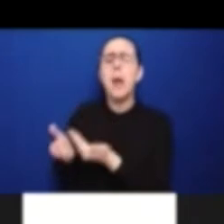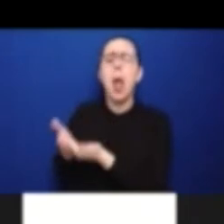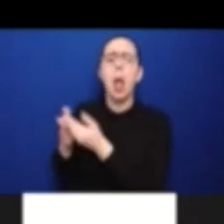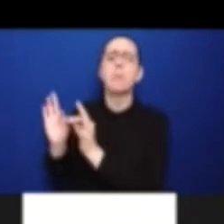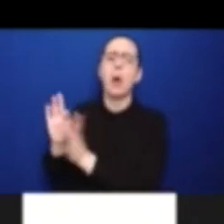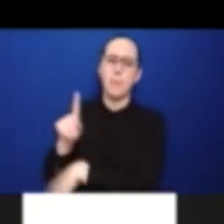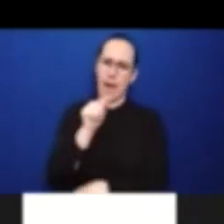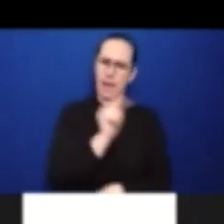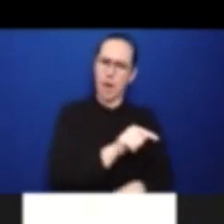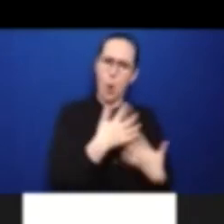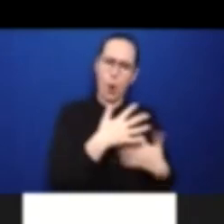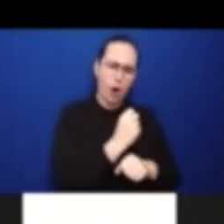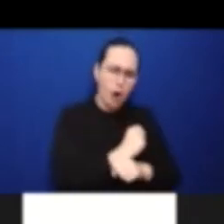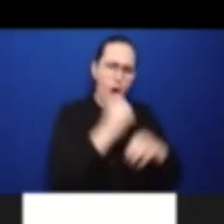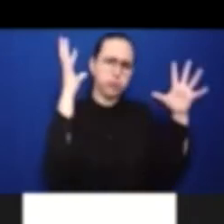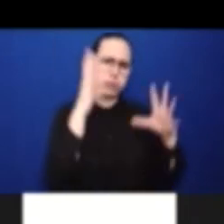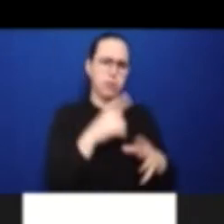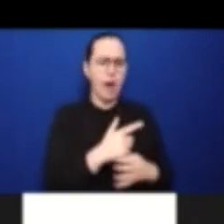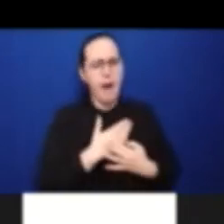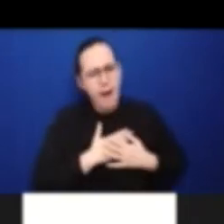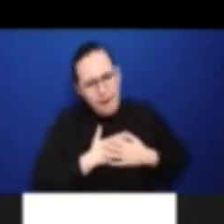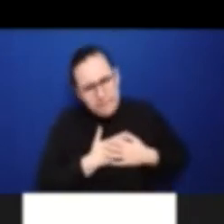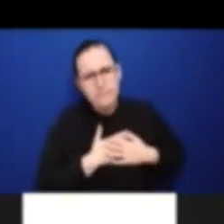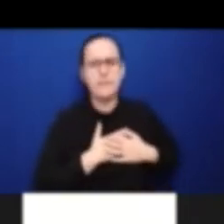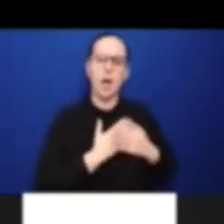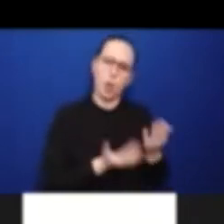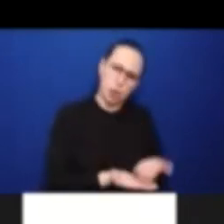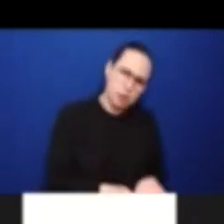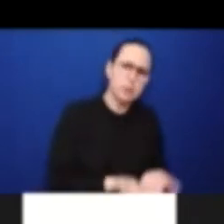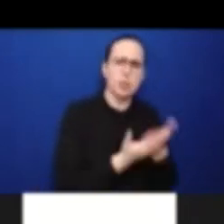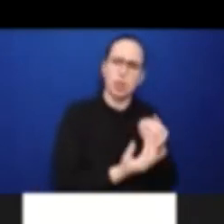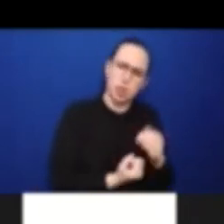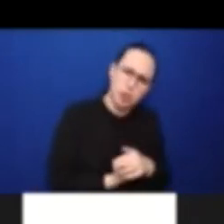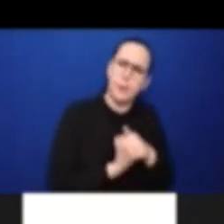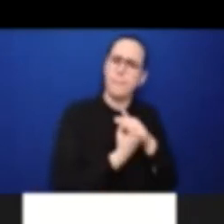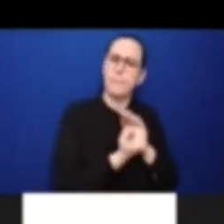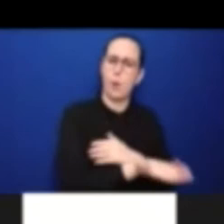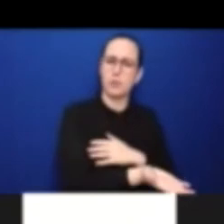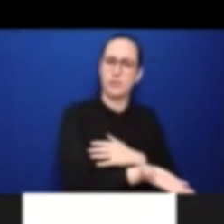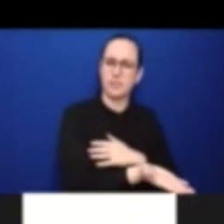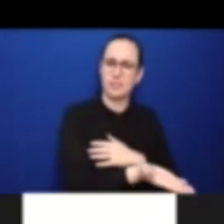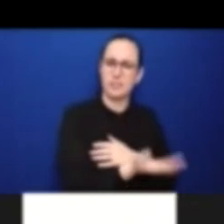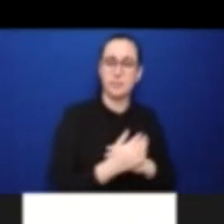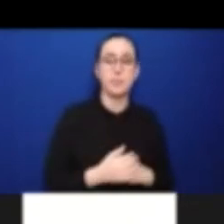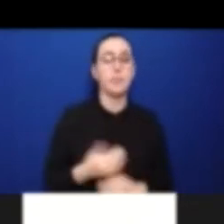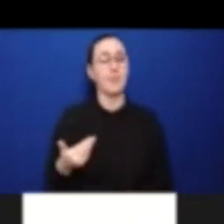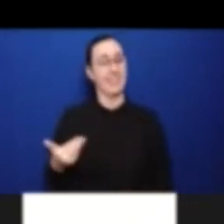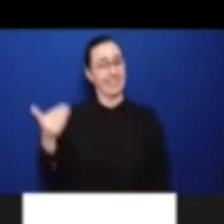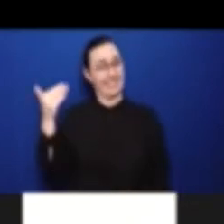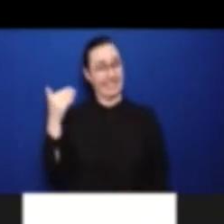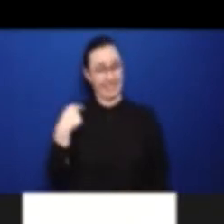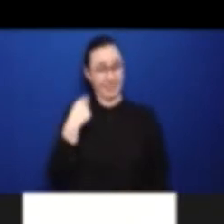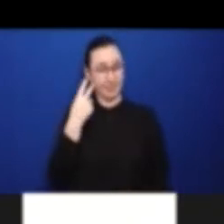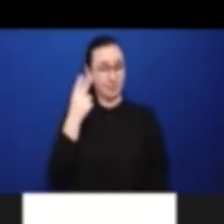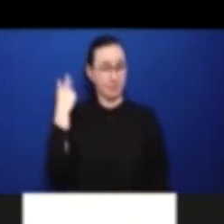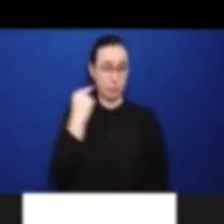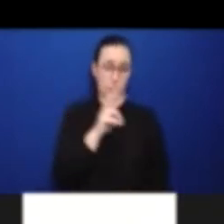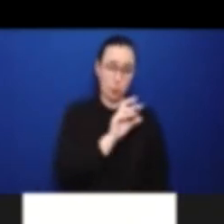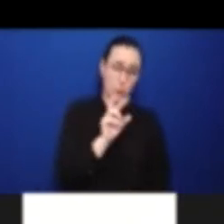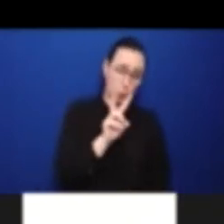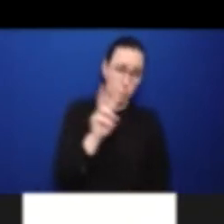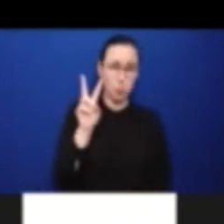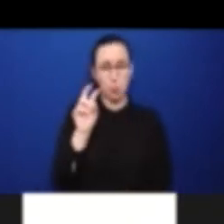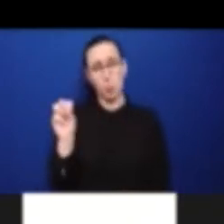mean, quite frankly, I was there as an NGO and I watched governments from around the world, including the government of Canada,